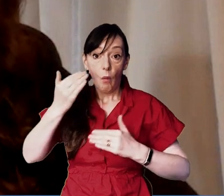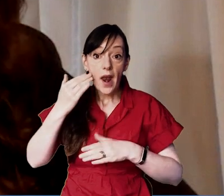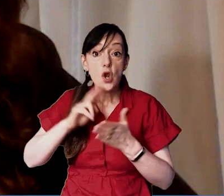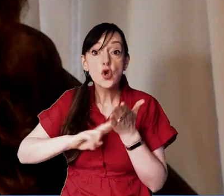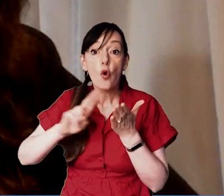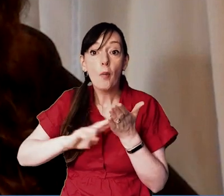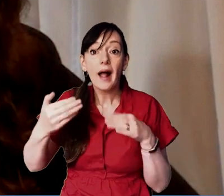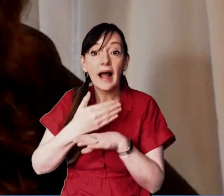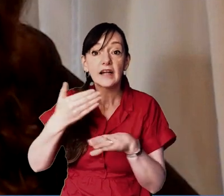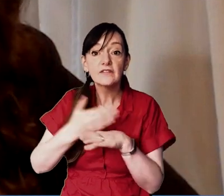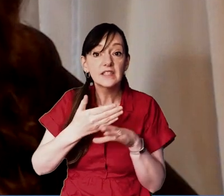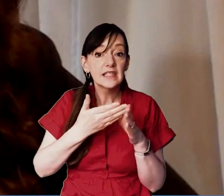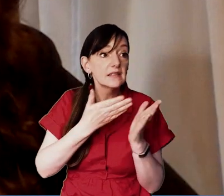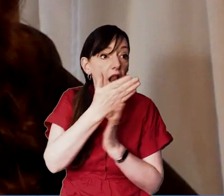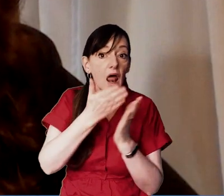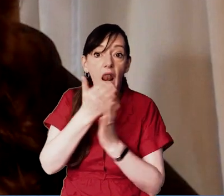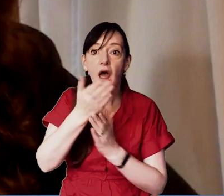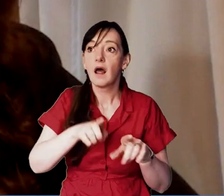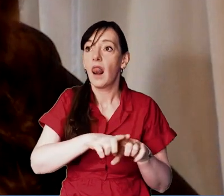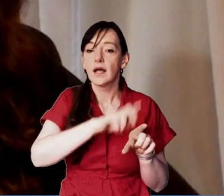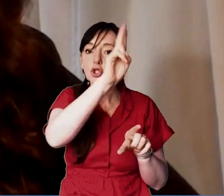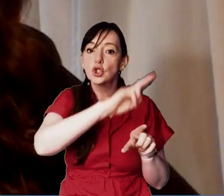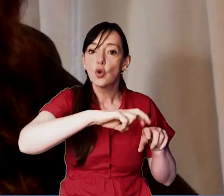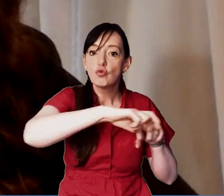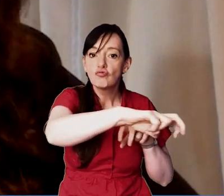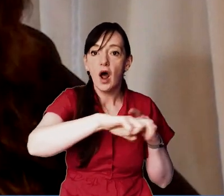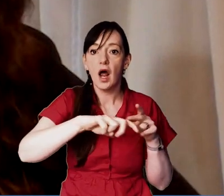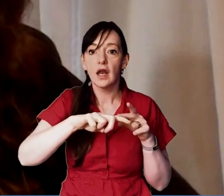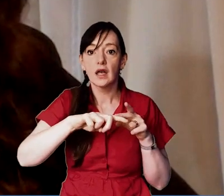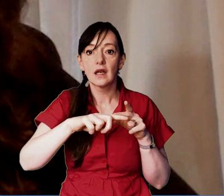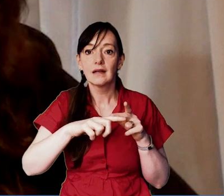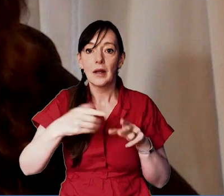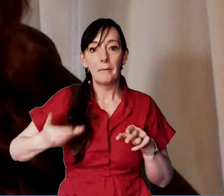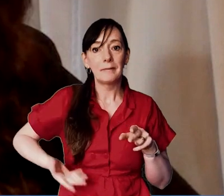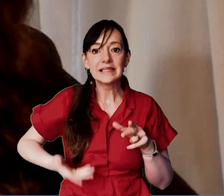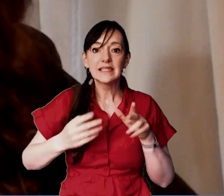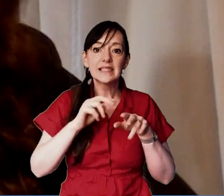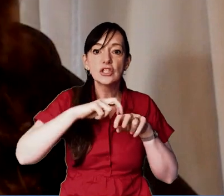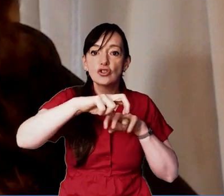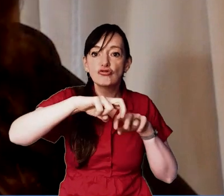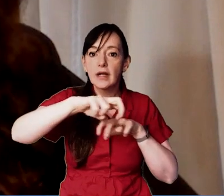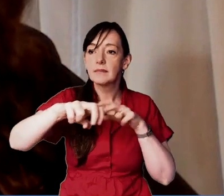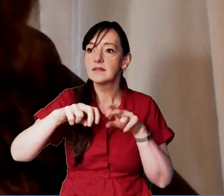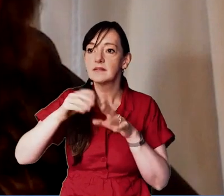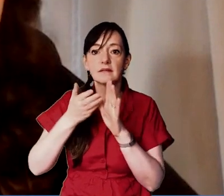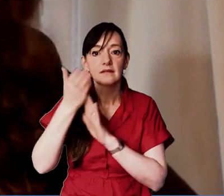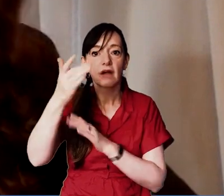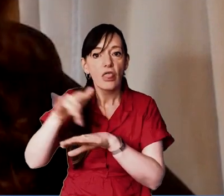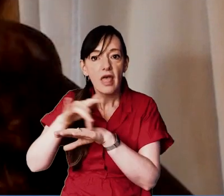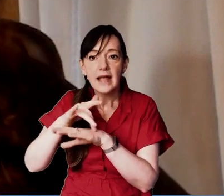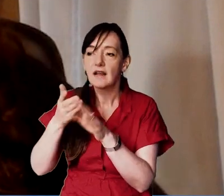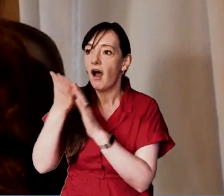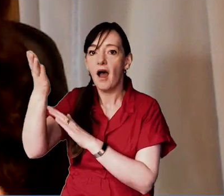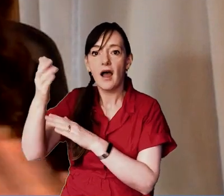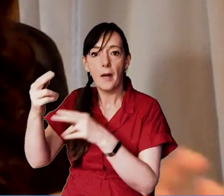perhaps distractions that have occupied our days like school runs business trips office meetings you know day trips meals out